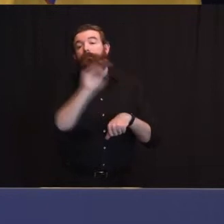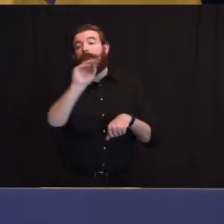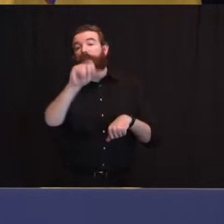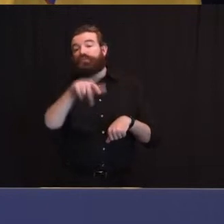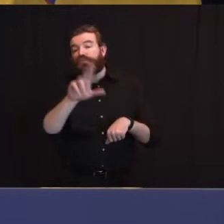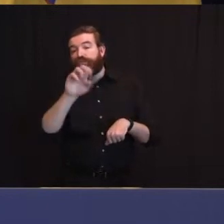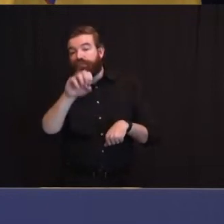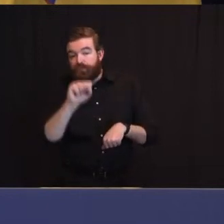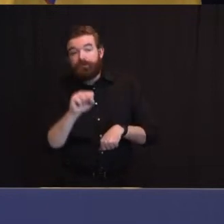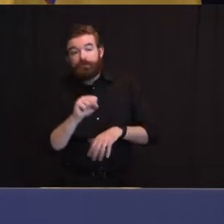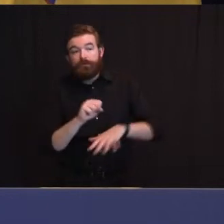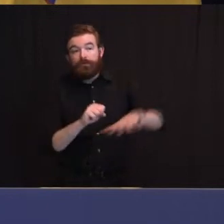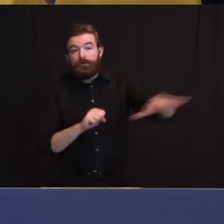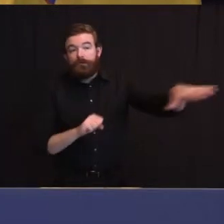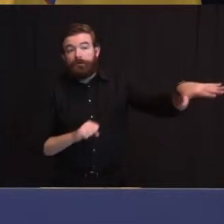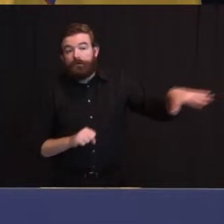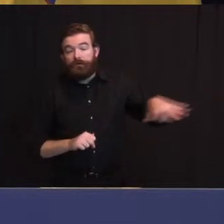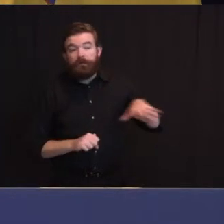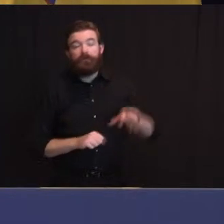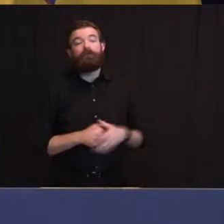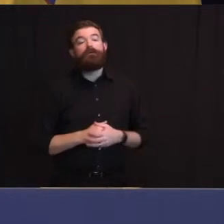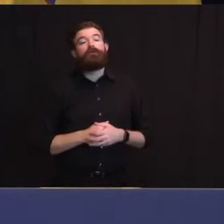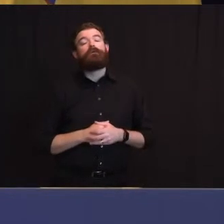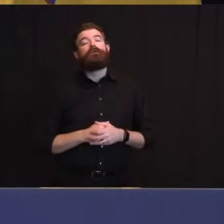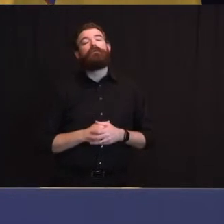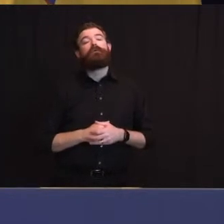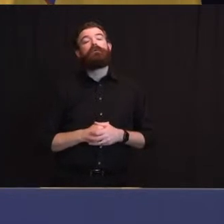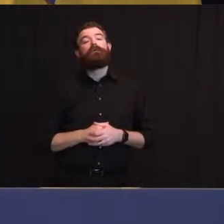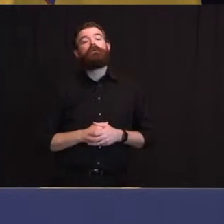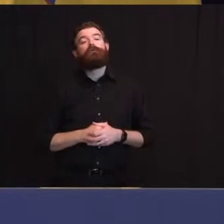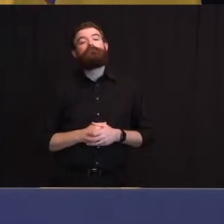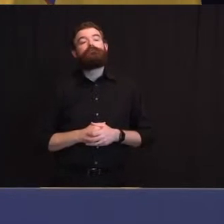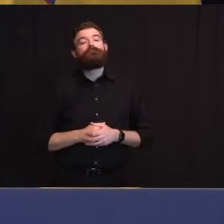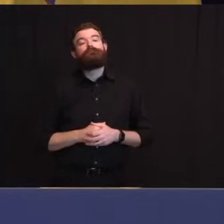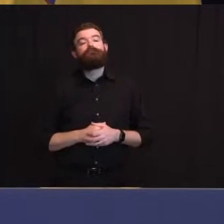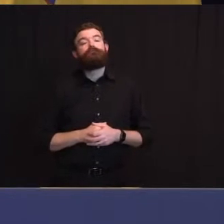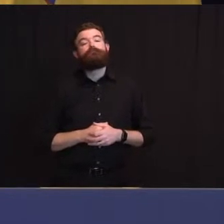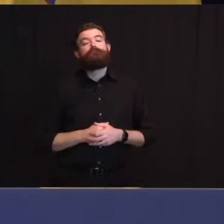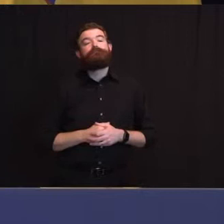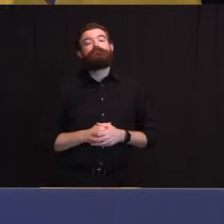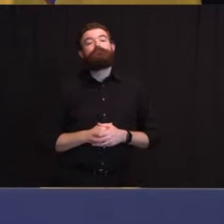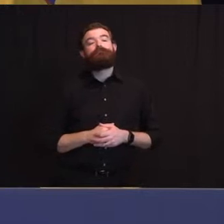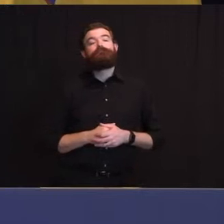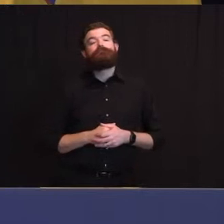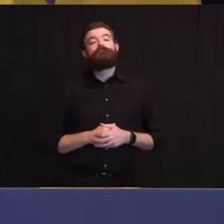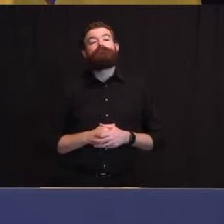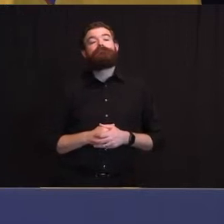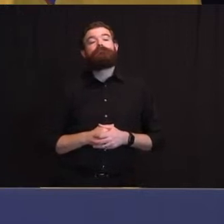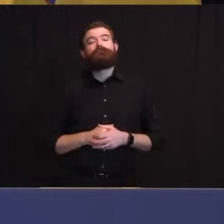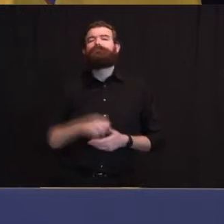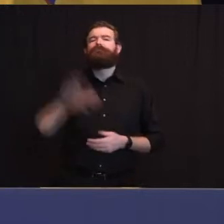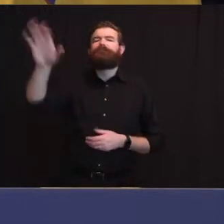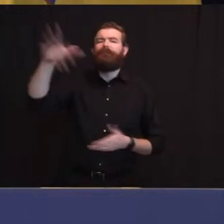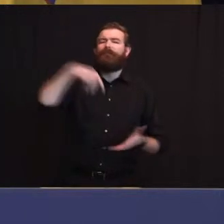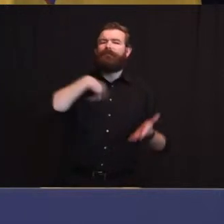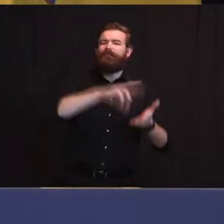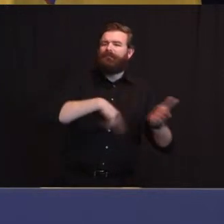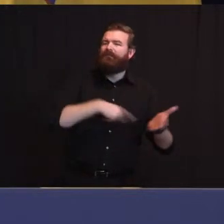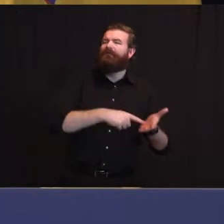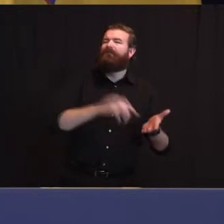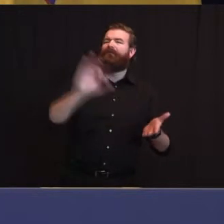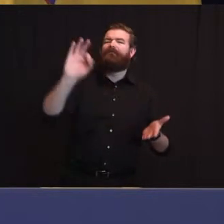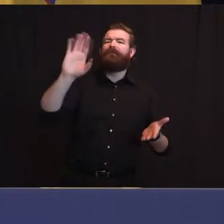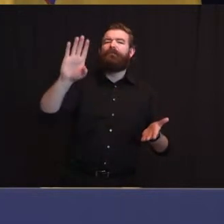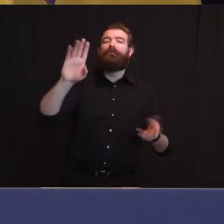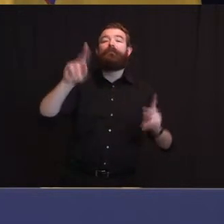down? That they let their... Yeah, there's some social media reports that people and some have been maskless,